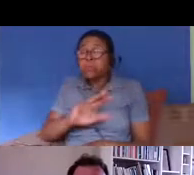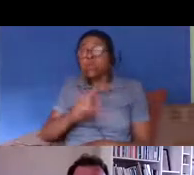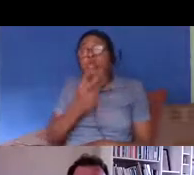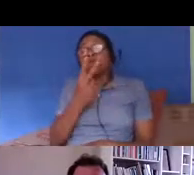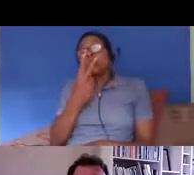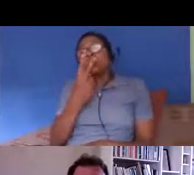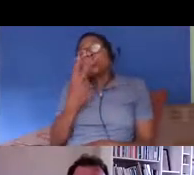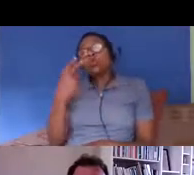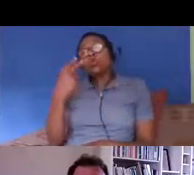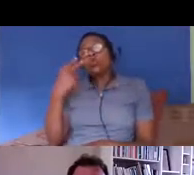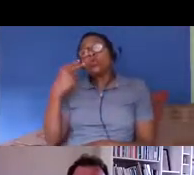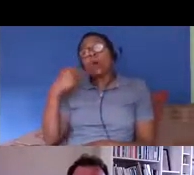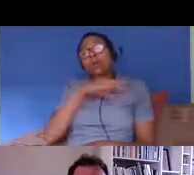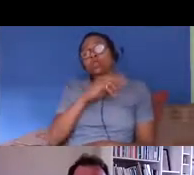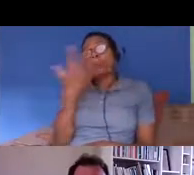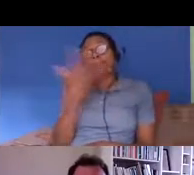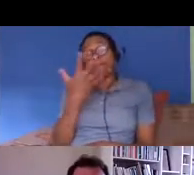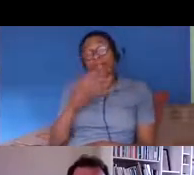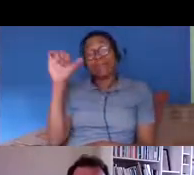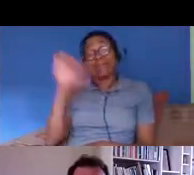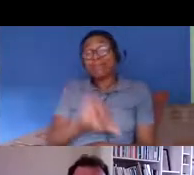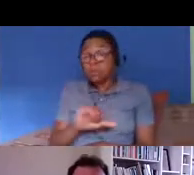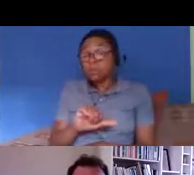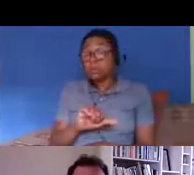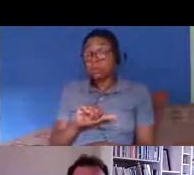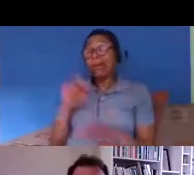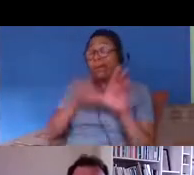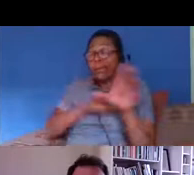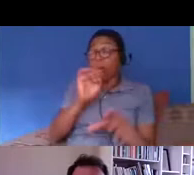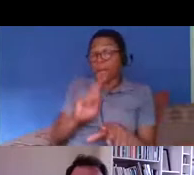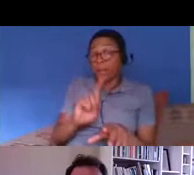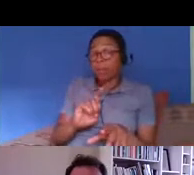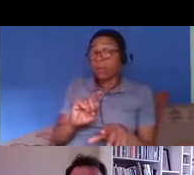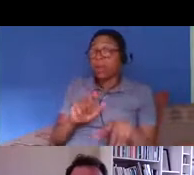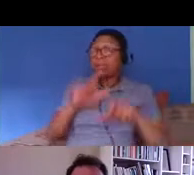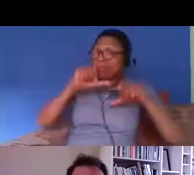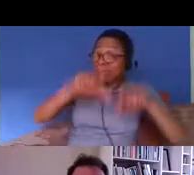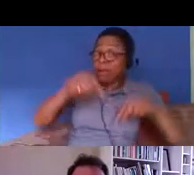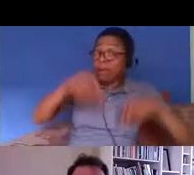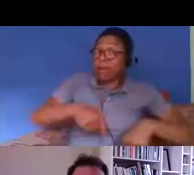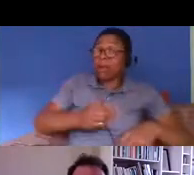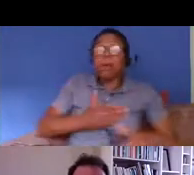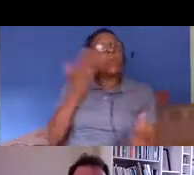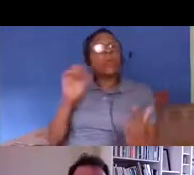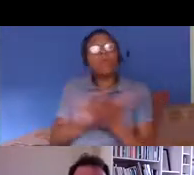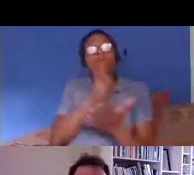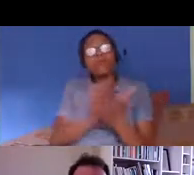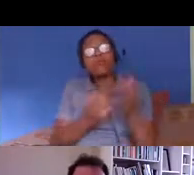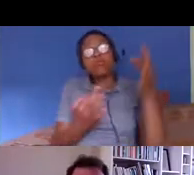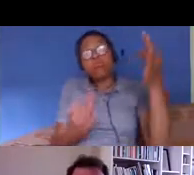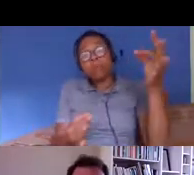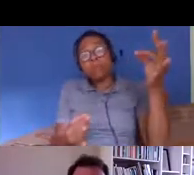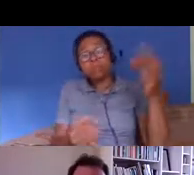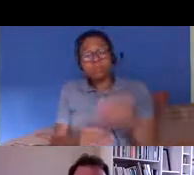age of 18 um found to be resident without um without documents um but the the estimate for the